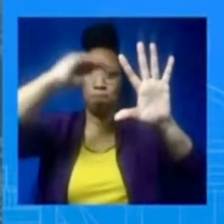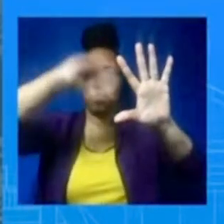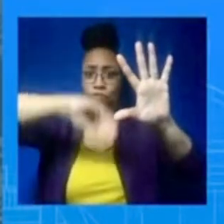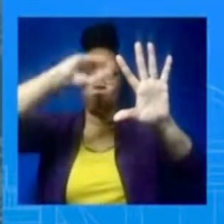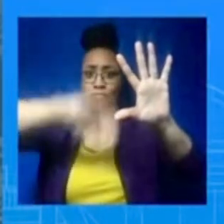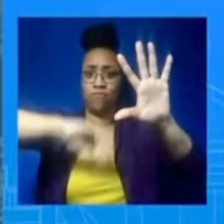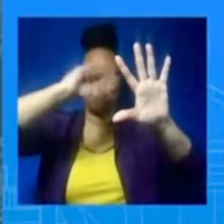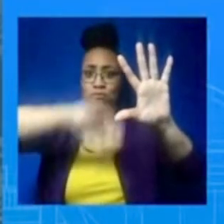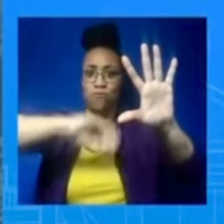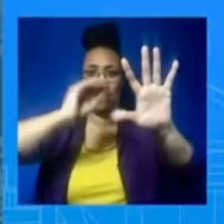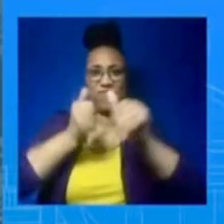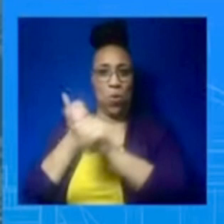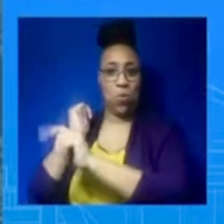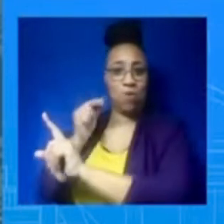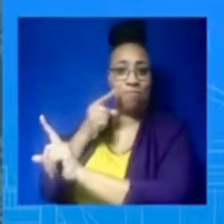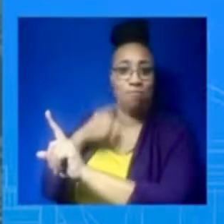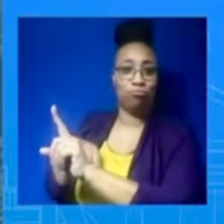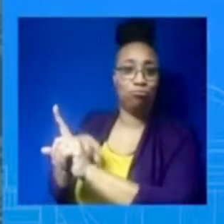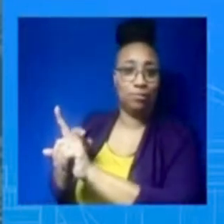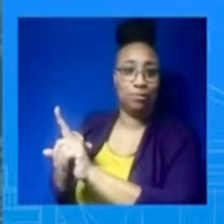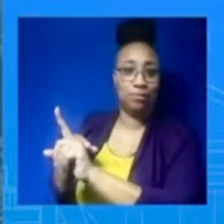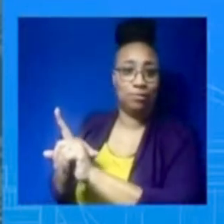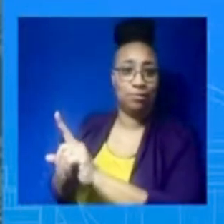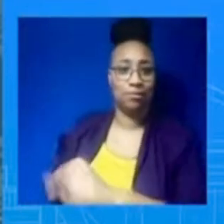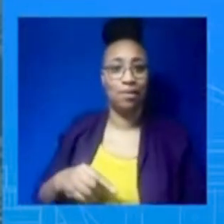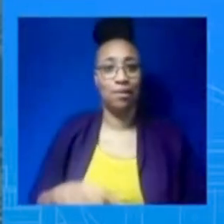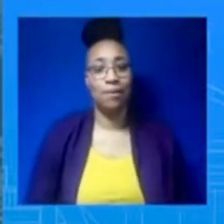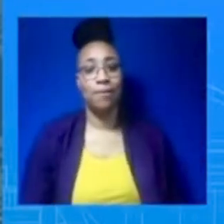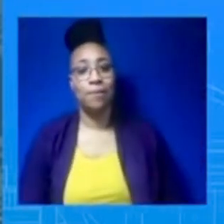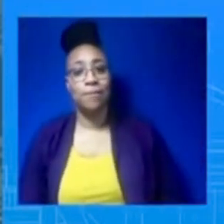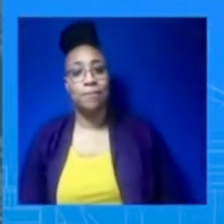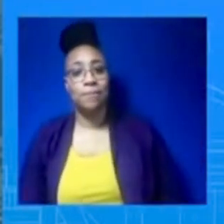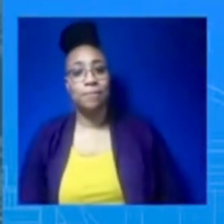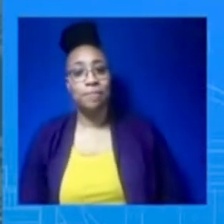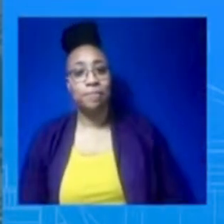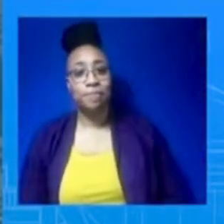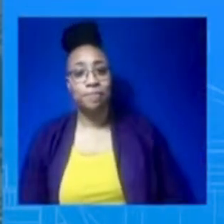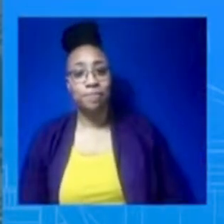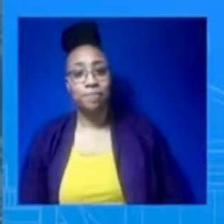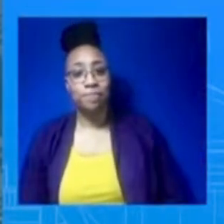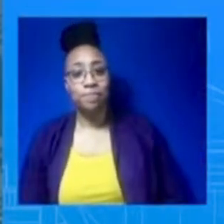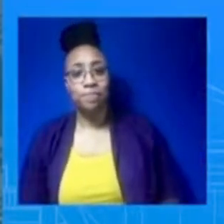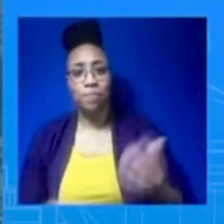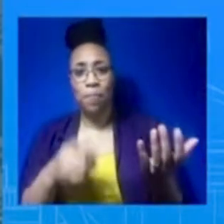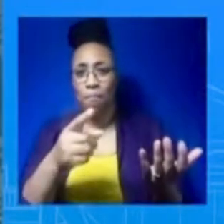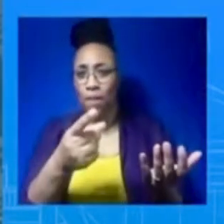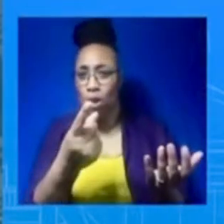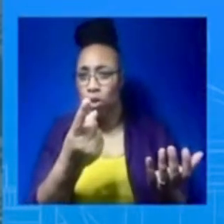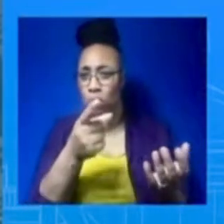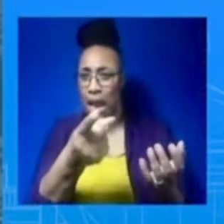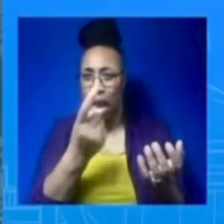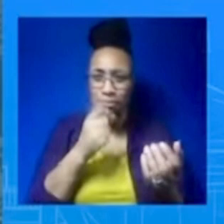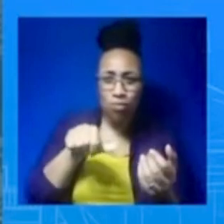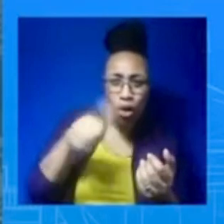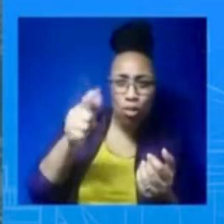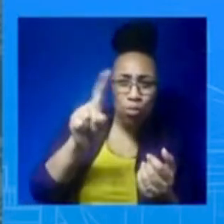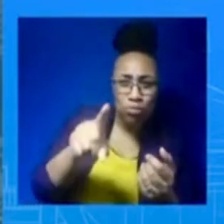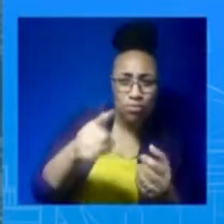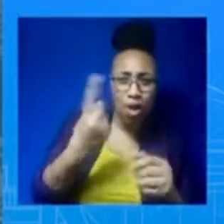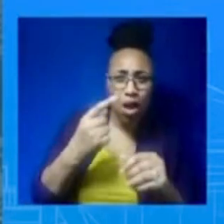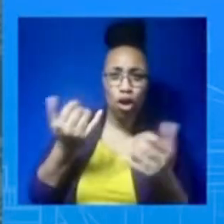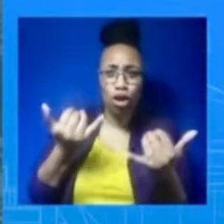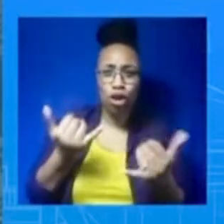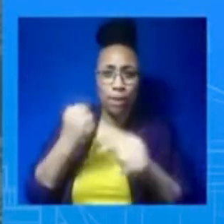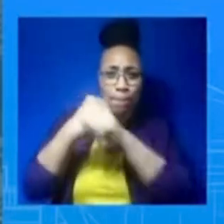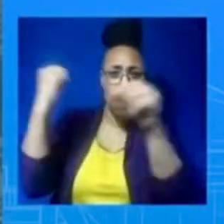You didn't ask about Bakhmut, but I want to mention it just briefly a little bit. I mean, we've talked about Bakhmut in the past. No